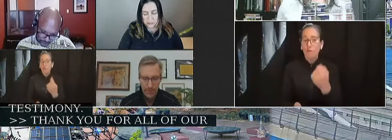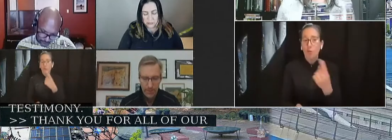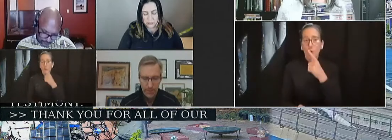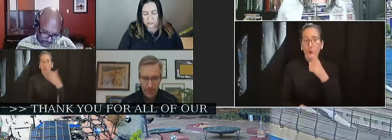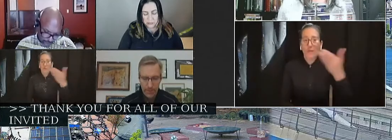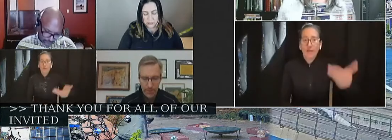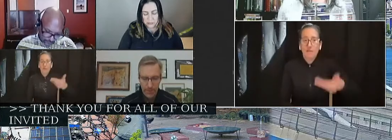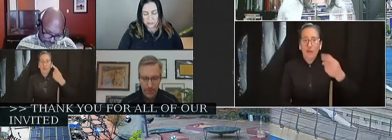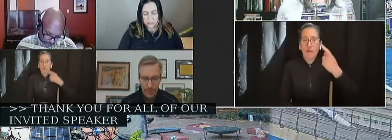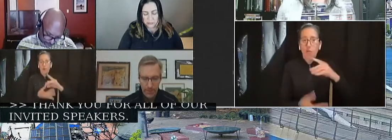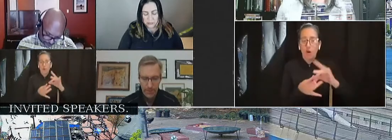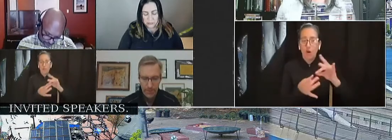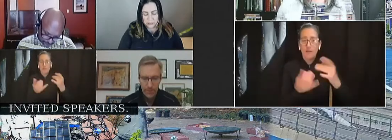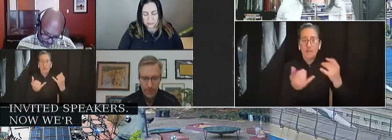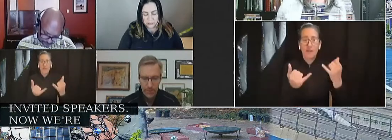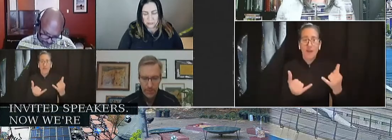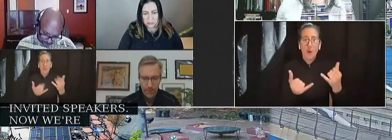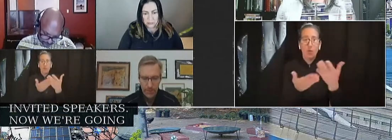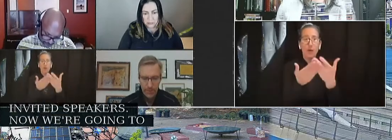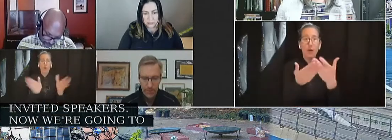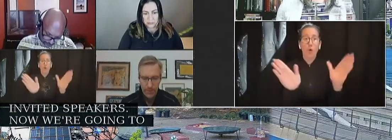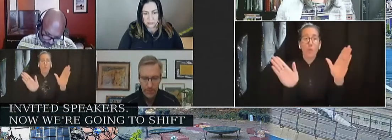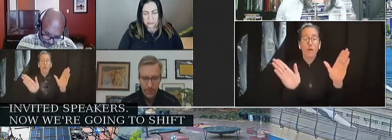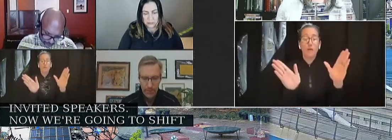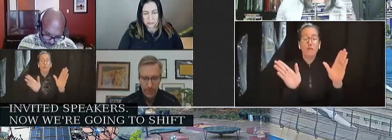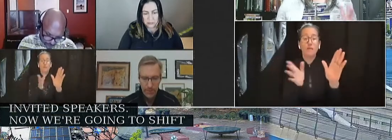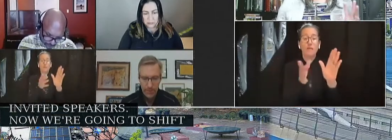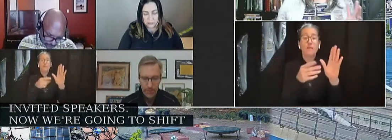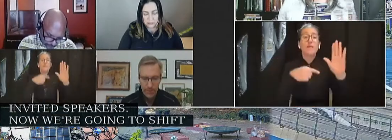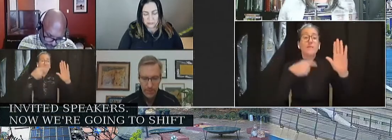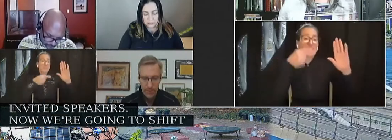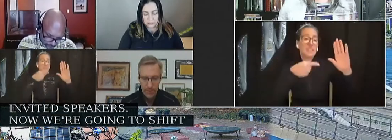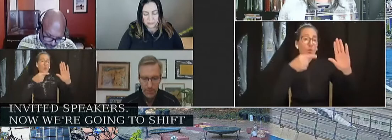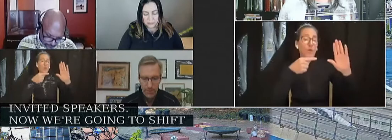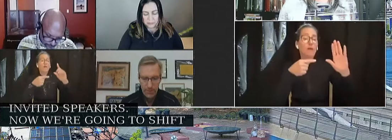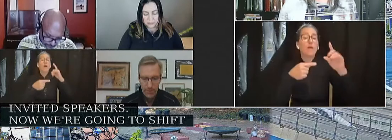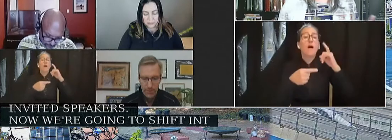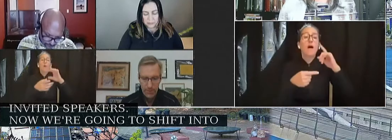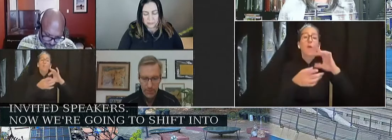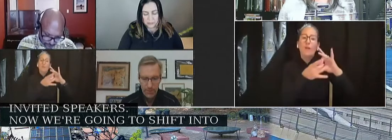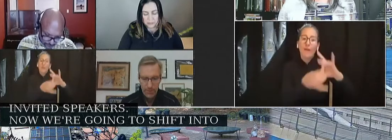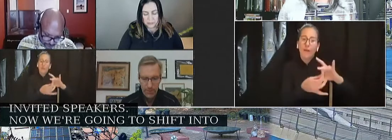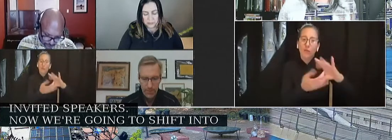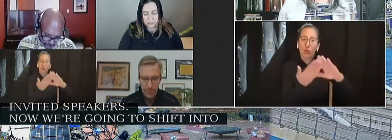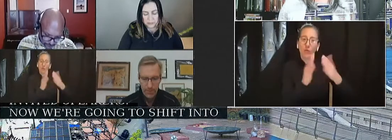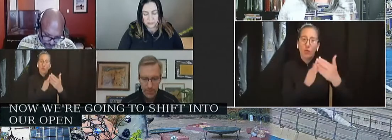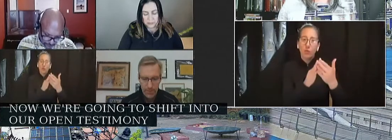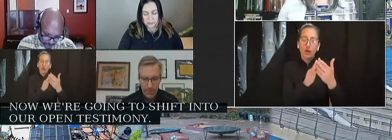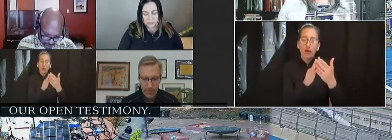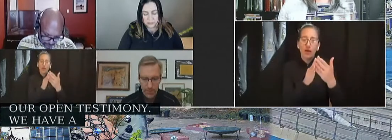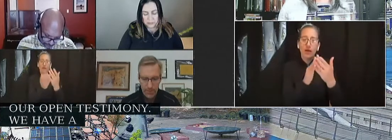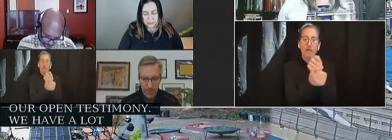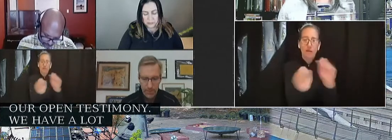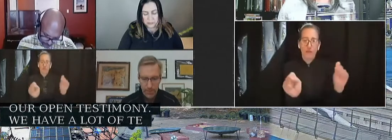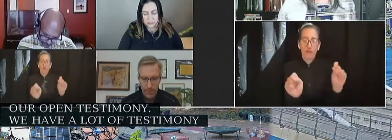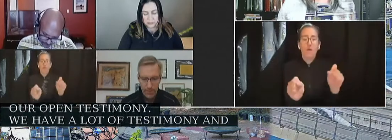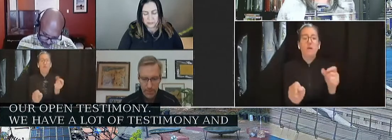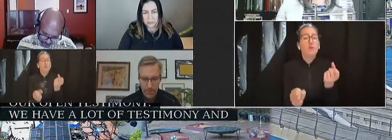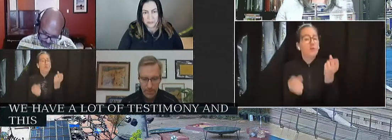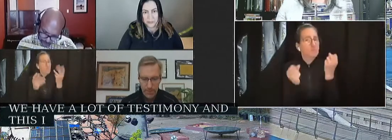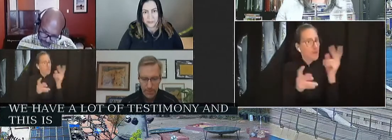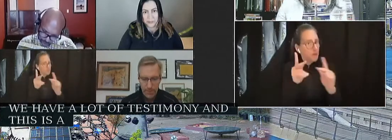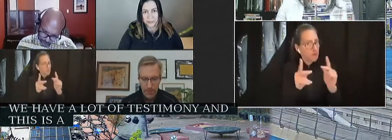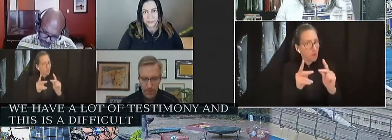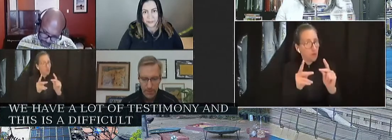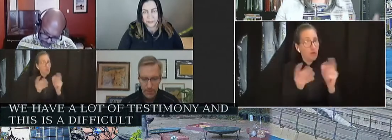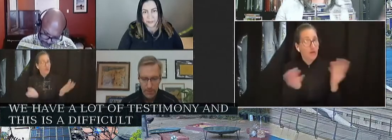public testimony on the subject of community safety. Just as a note, we have a lot of testimony and this is a difficult topic, so I just want to remind everyone to